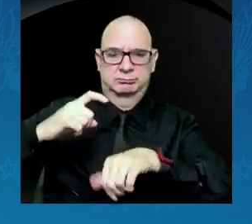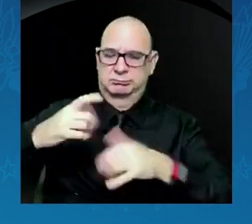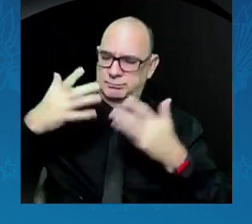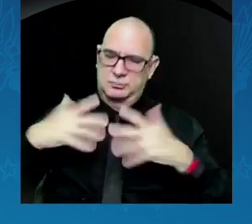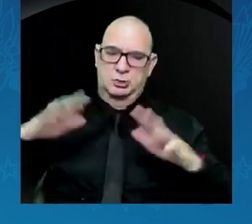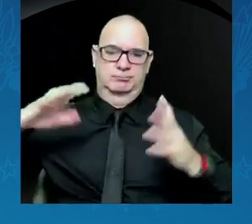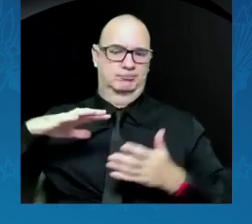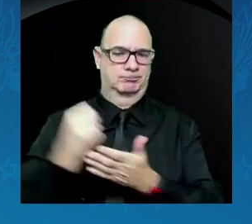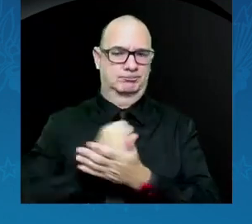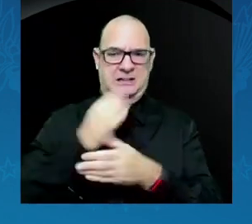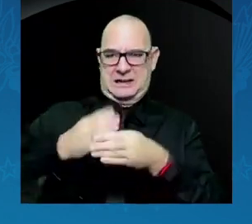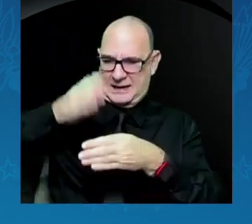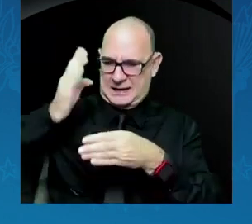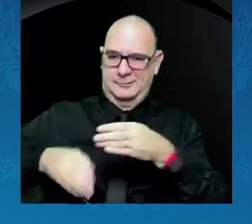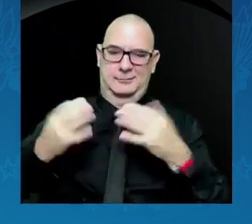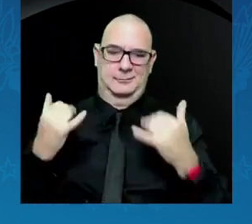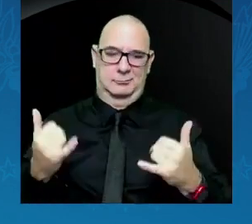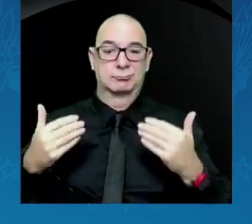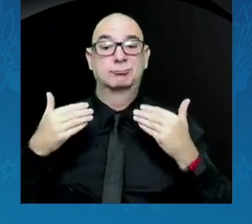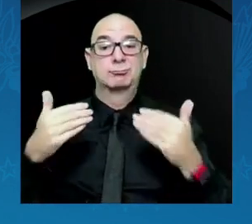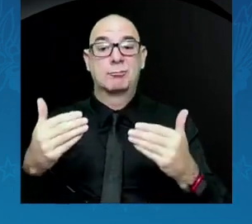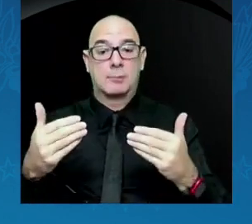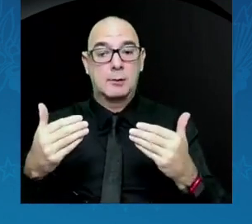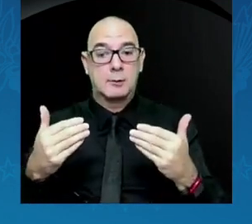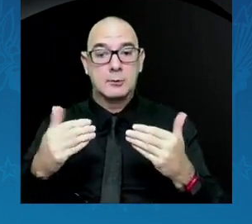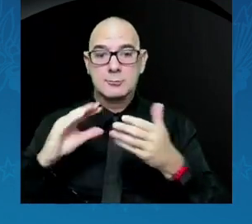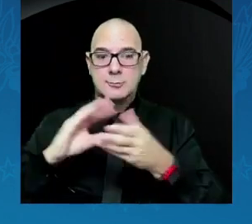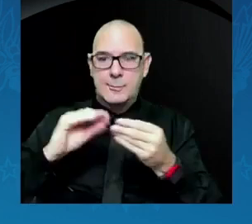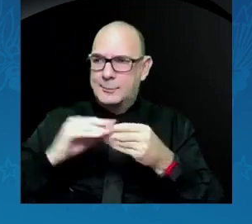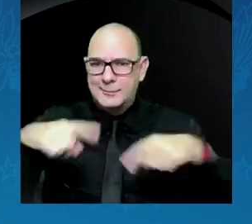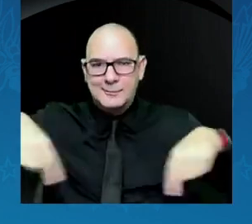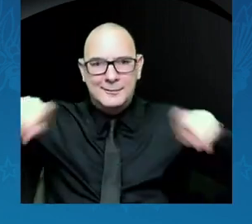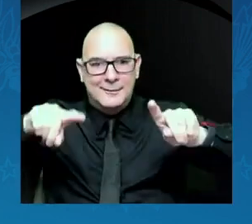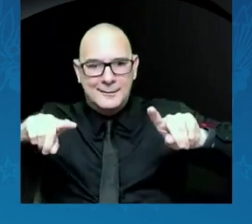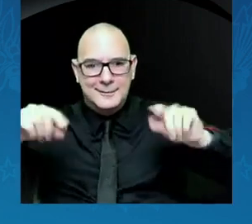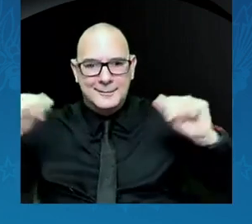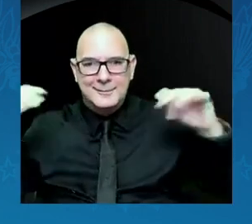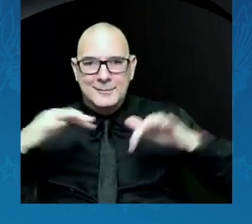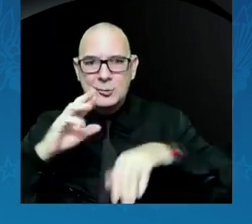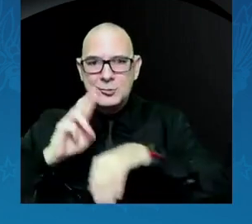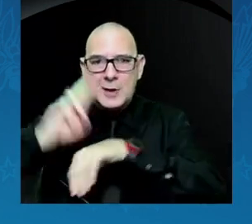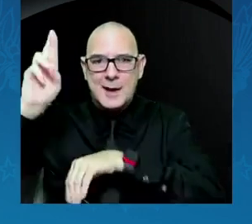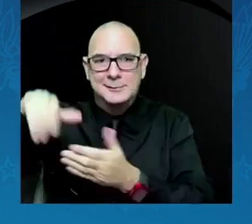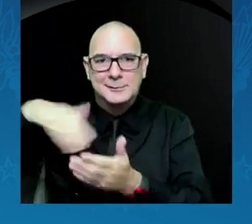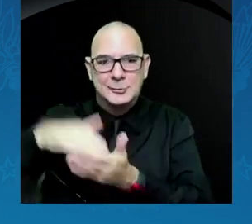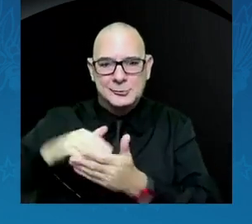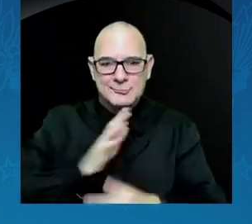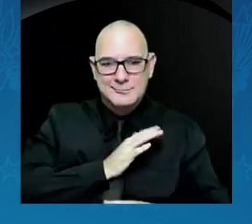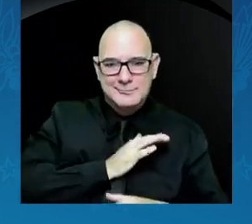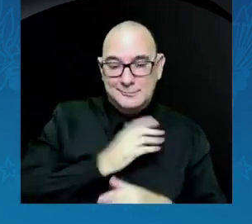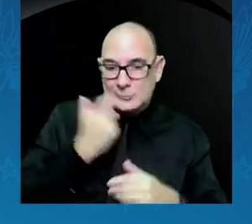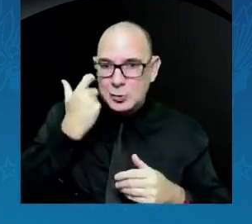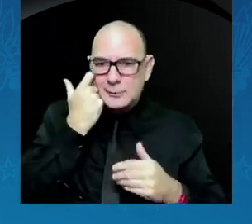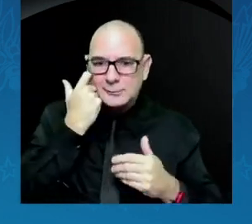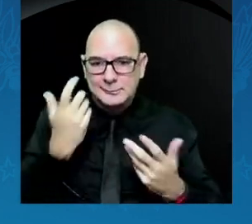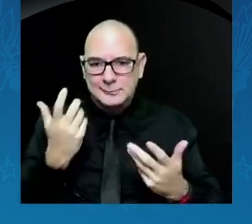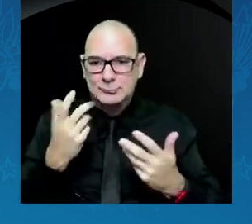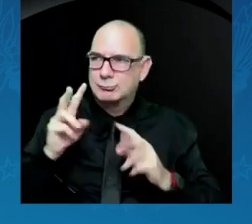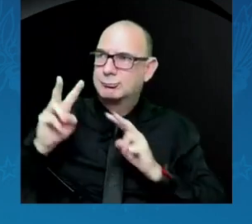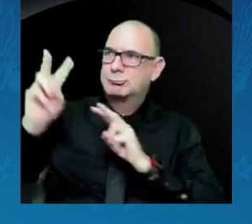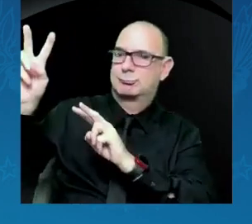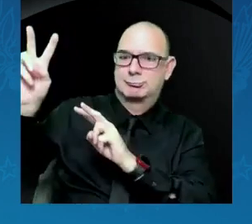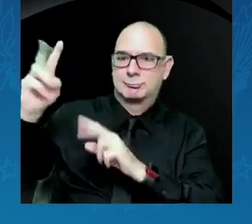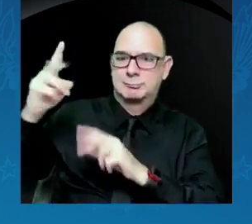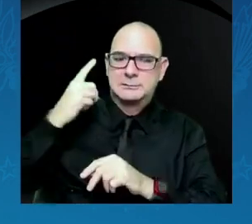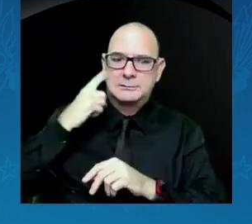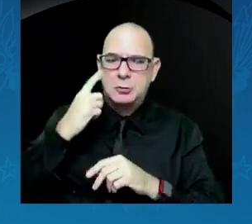It is wonderful to be here at NASA. I was just looking out the window, almost with my nose pressed against the window